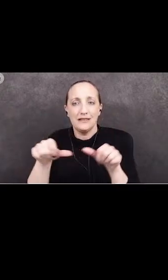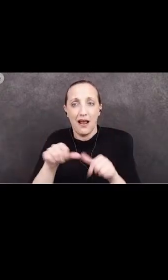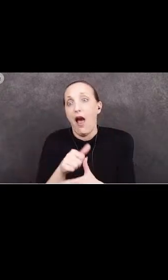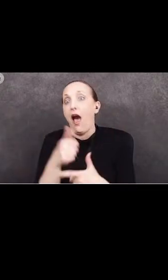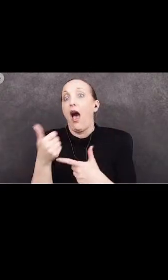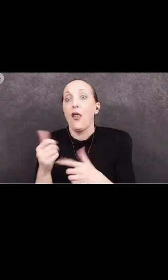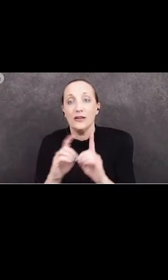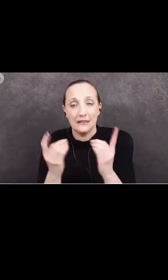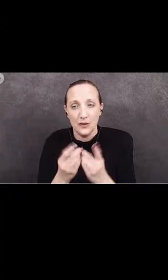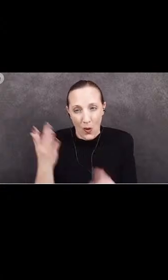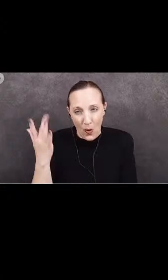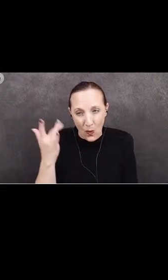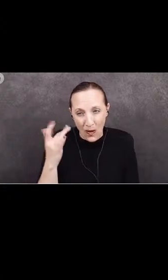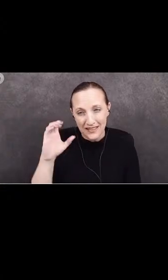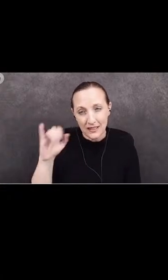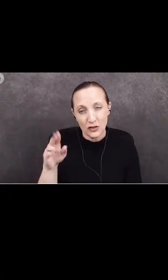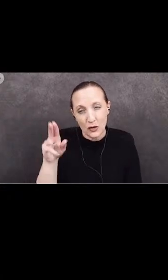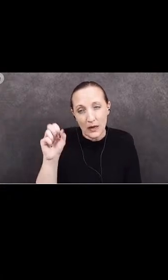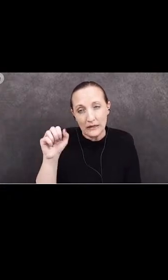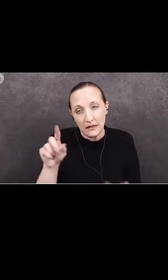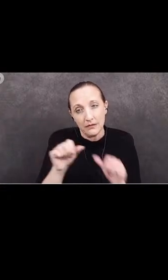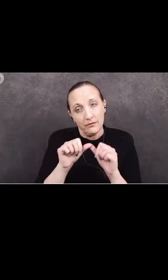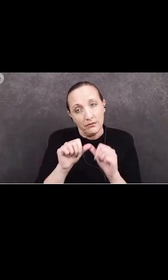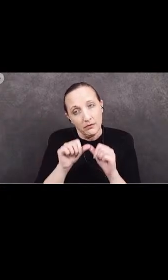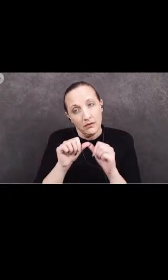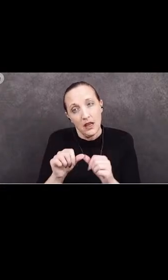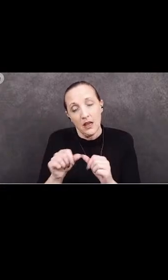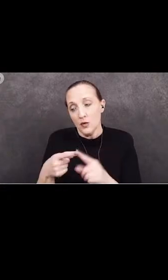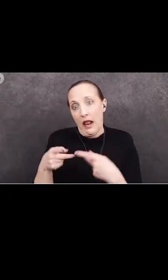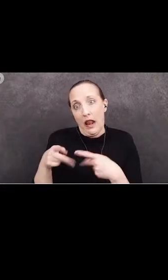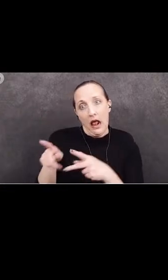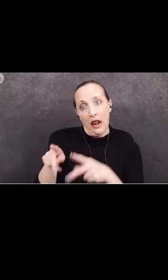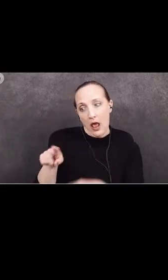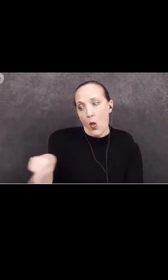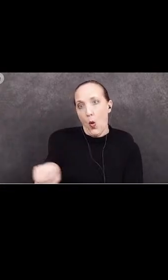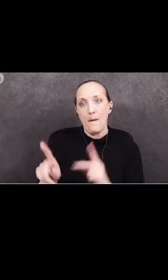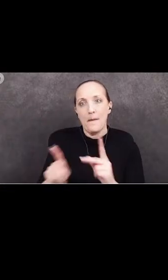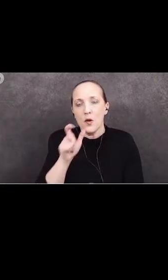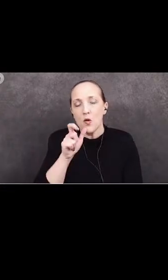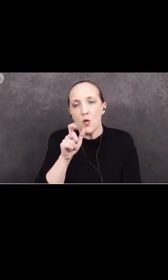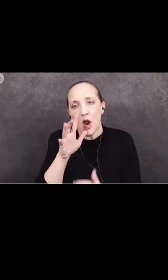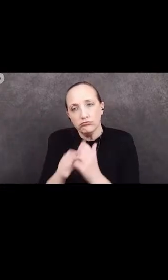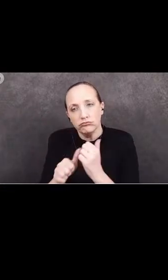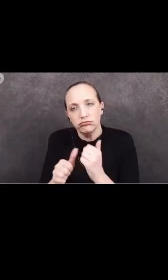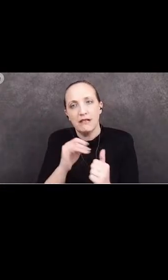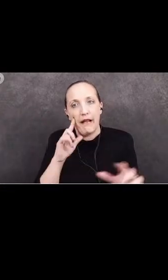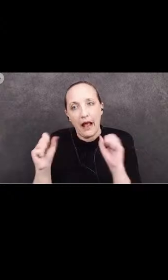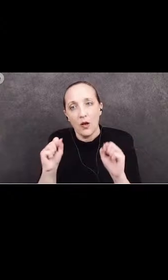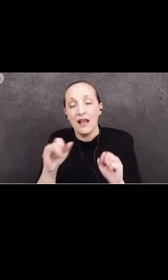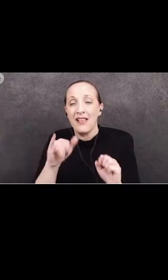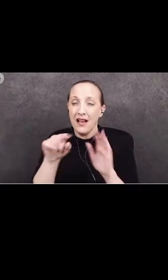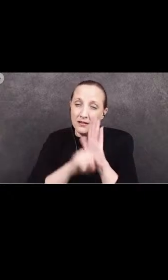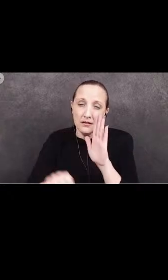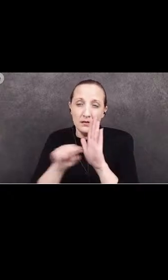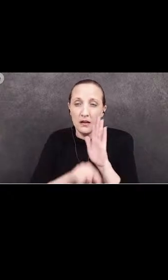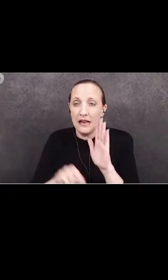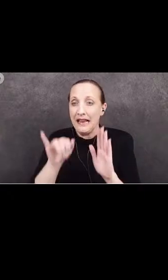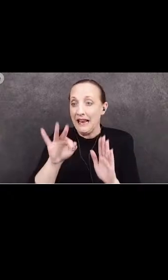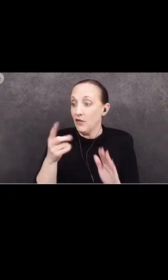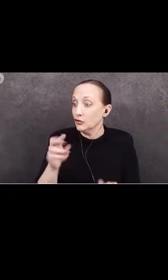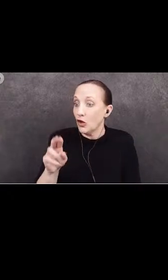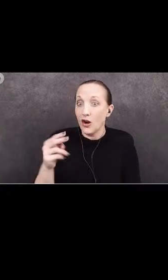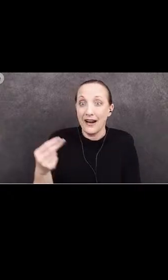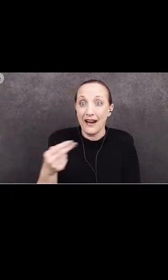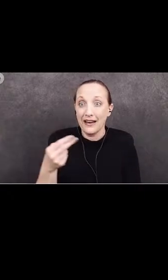CJUST is choosing to continue housing people who are aggressively loud. It would be further detrimental to us if Dr. Strick-Worda was